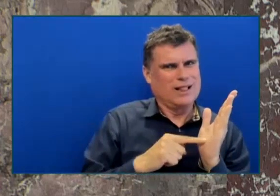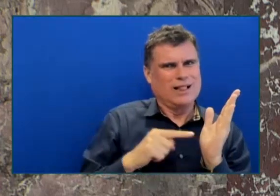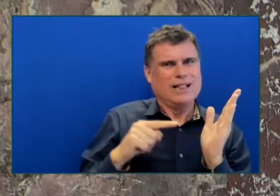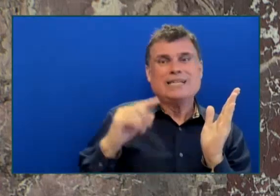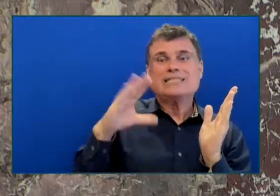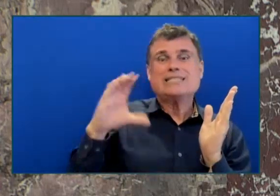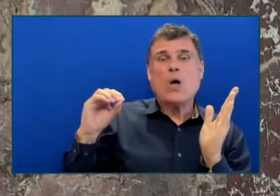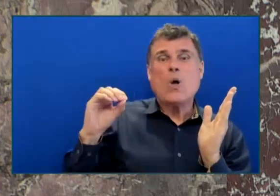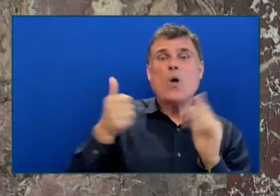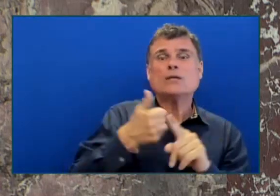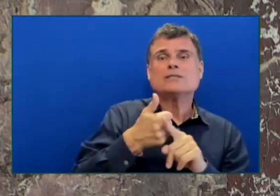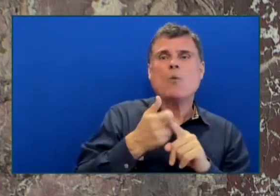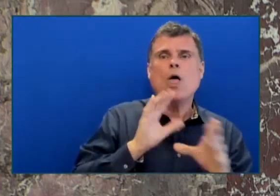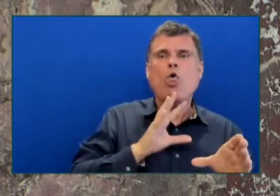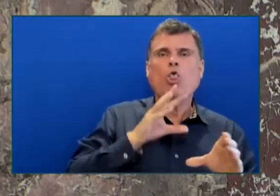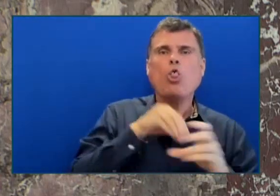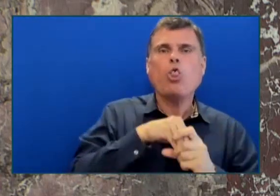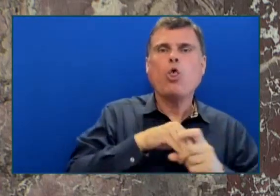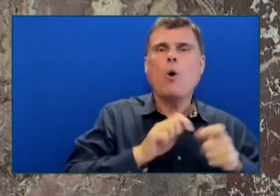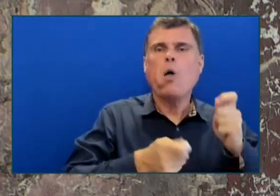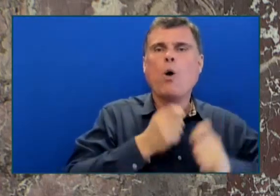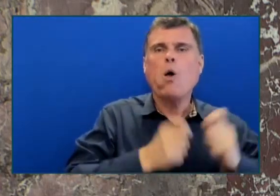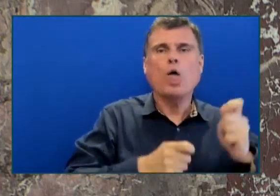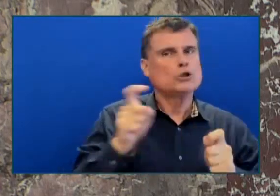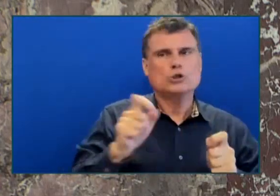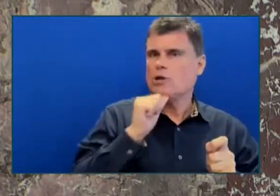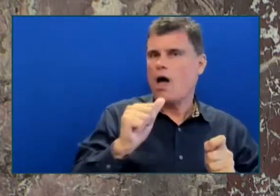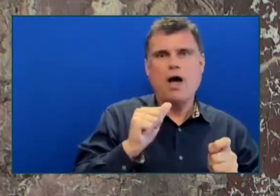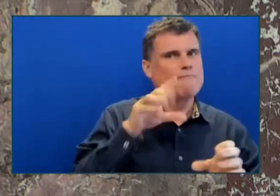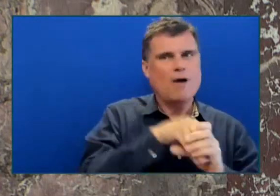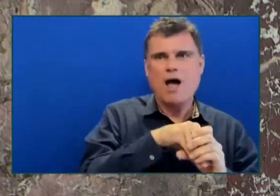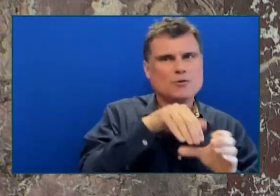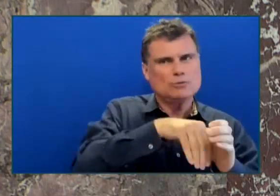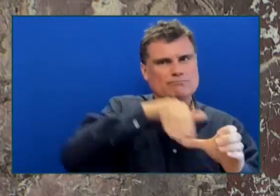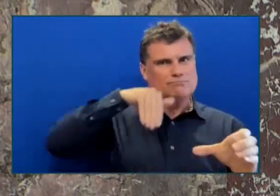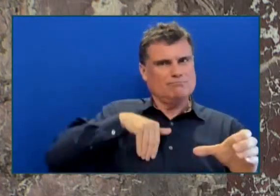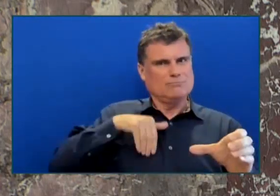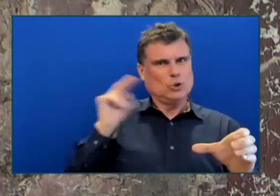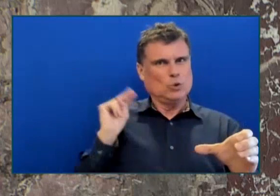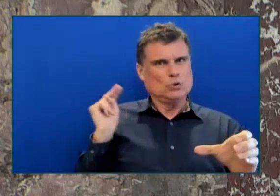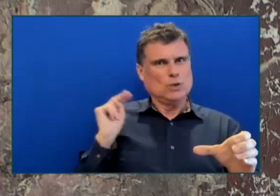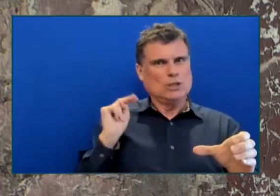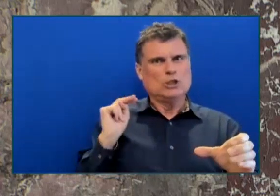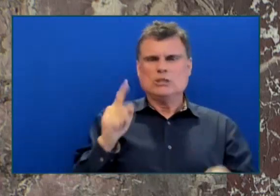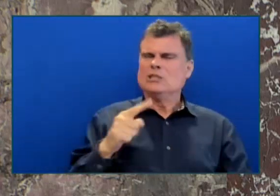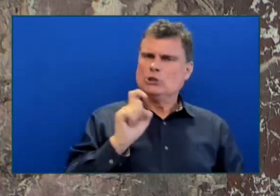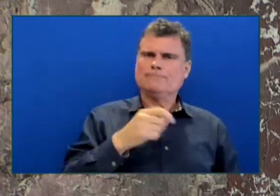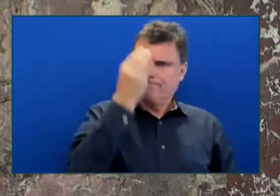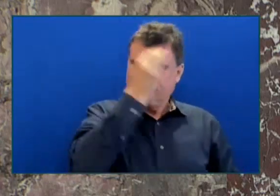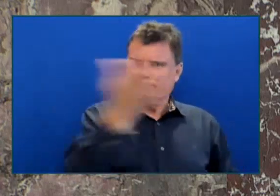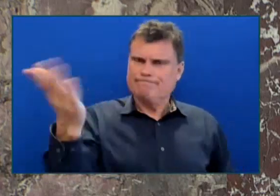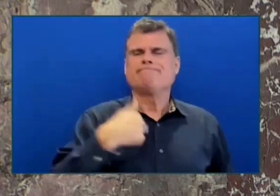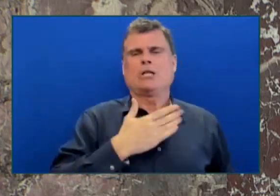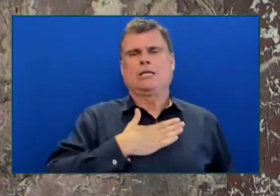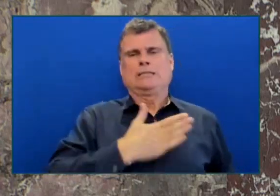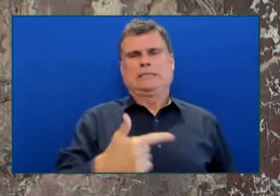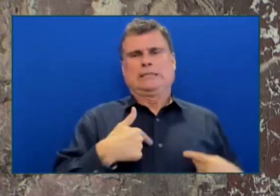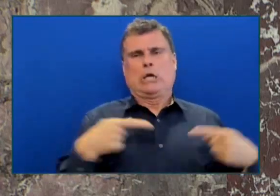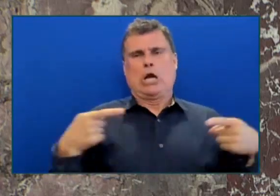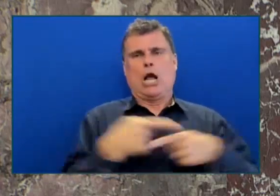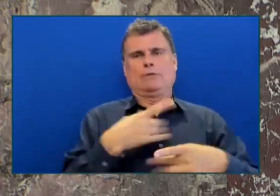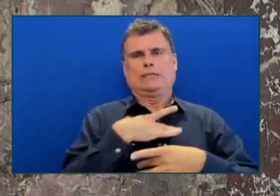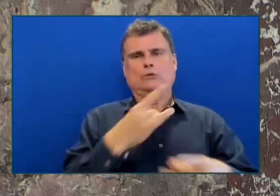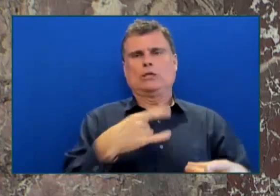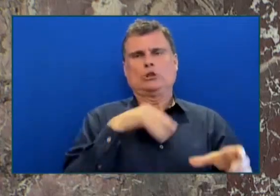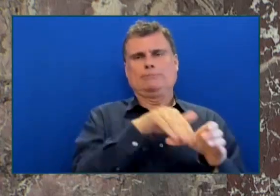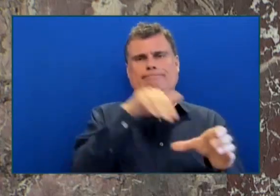guidelines. Now, that is a serious issue. I agree with the Member about that, and to that end, for the first time in 30 years, this